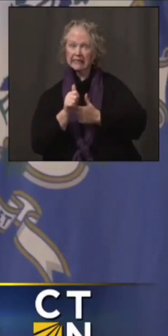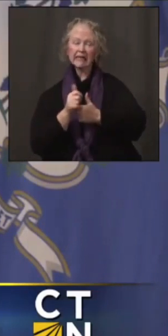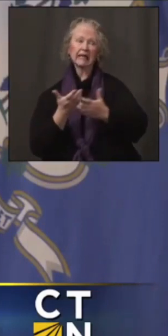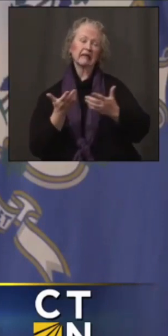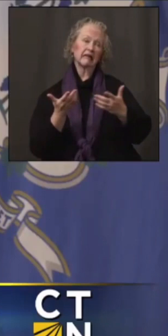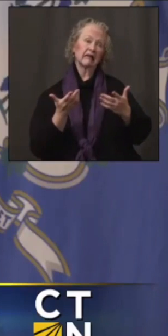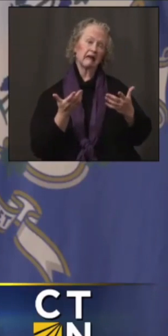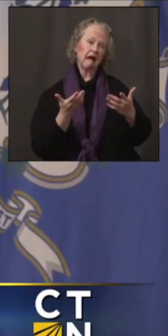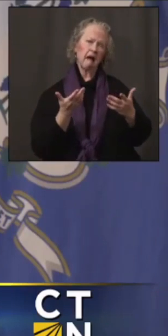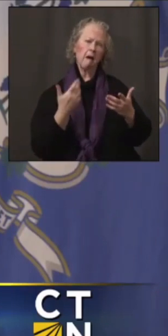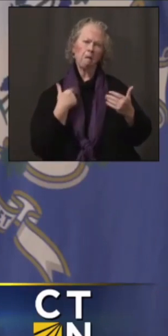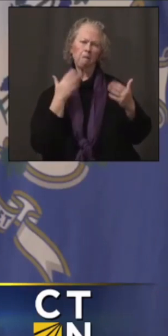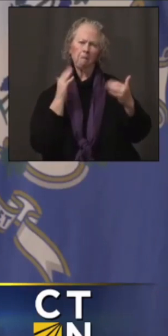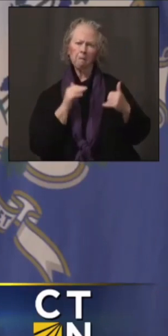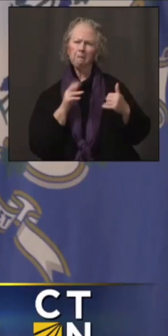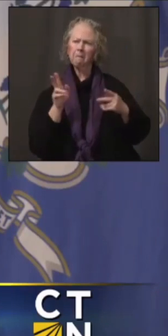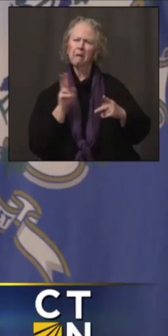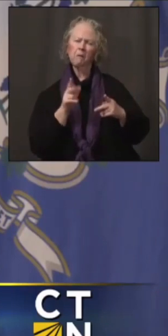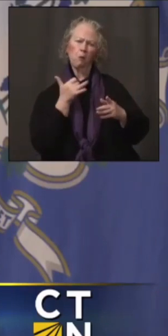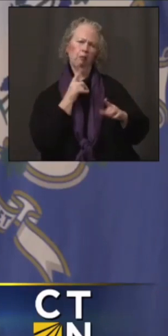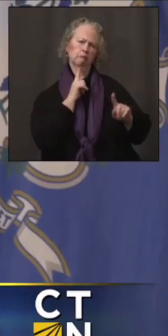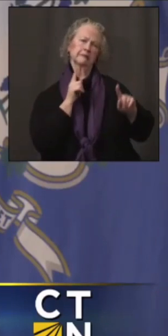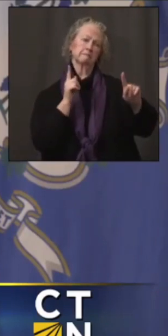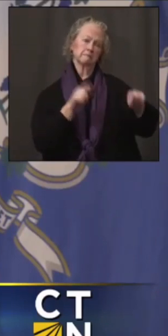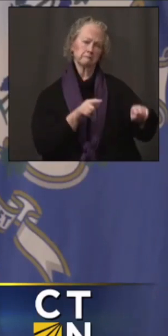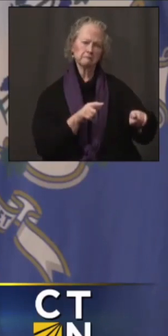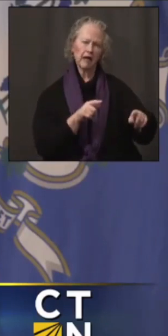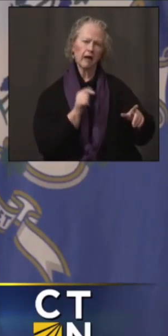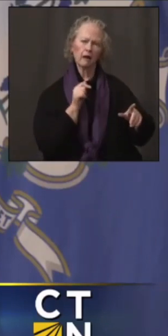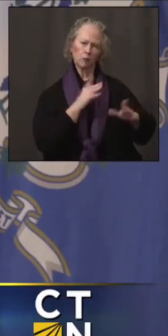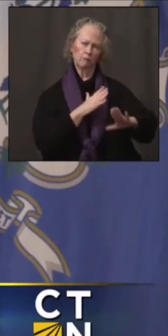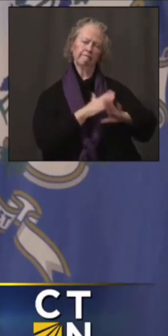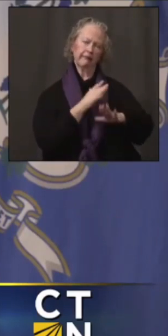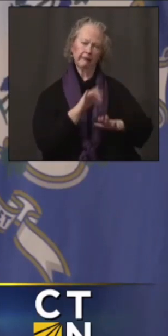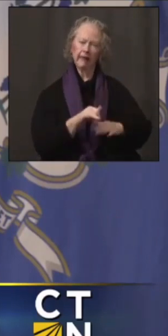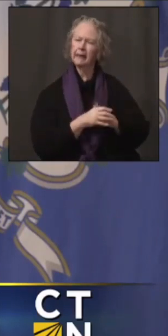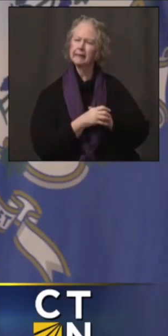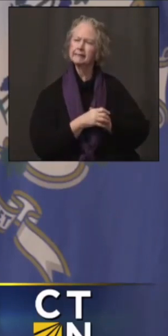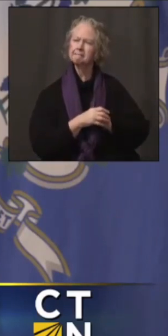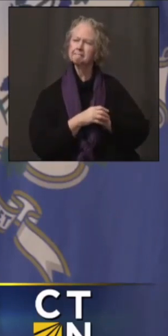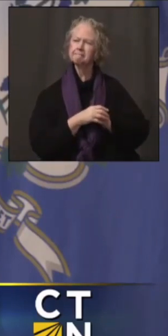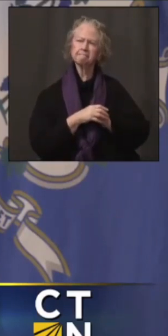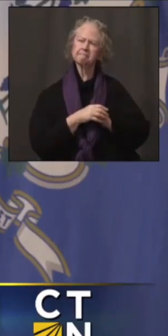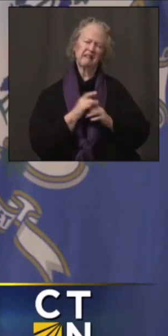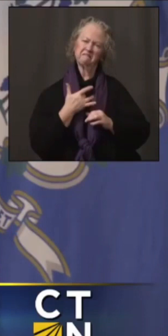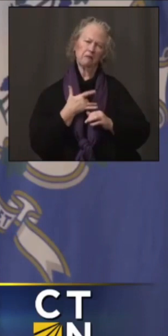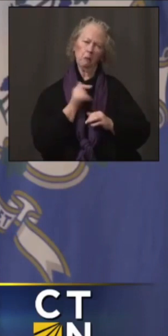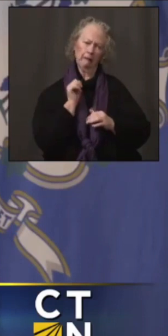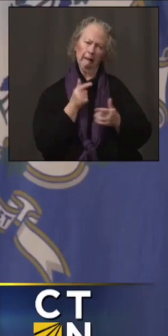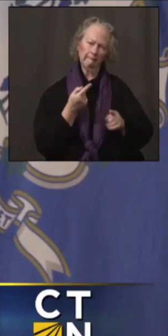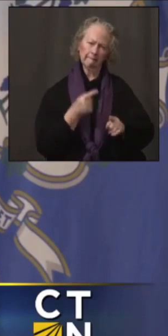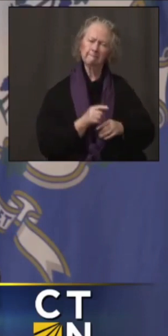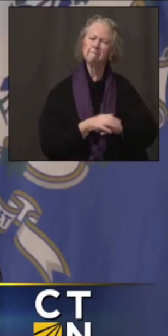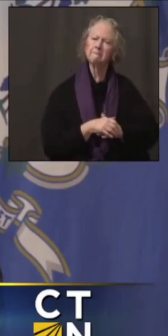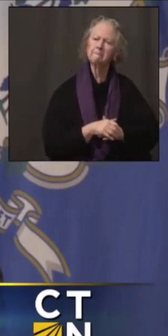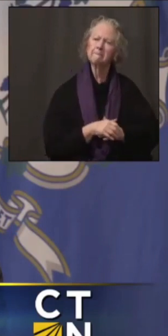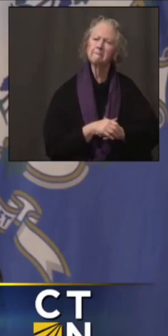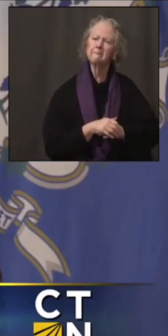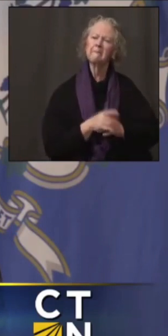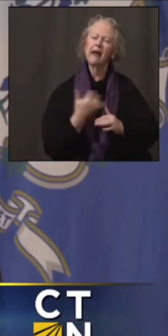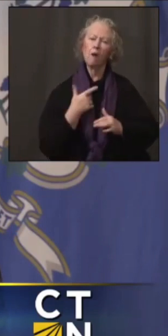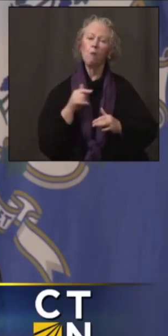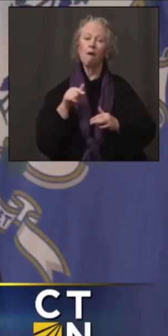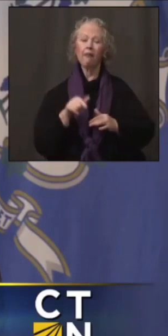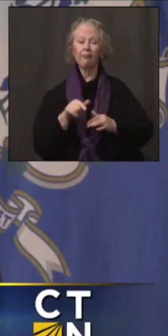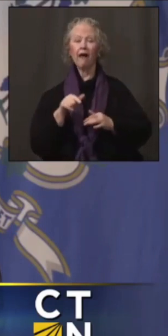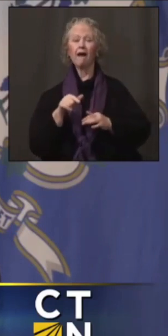that people will step up and not let that happen. That's not, I don't think, I don't see that happening. And I really want this Congress to